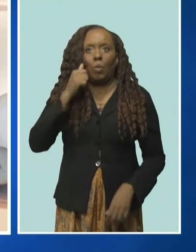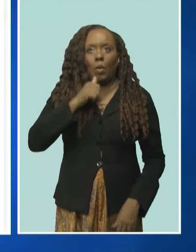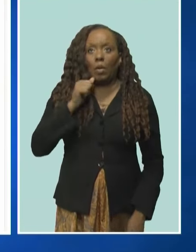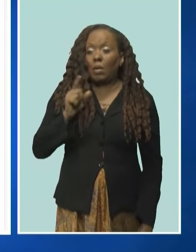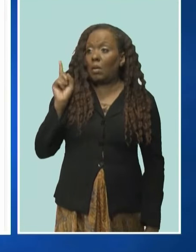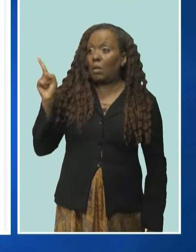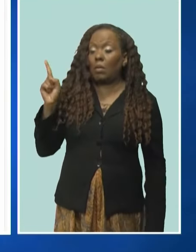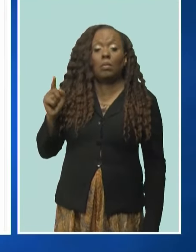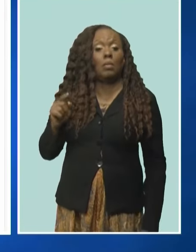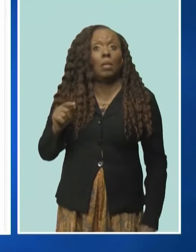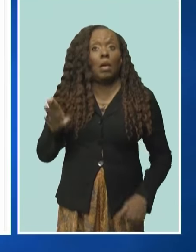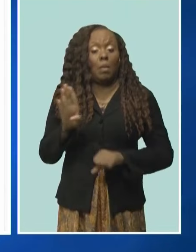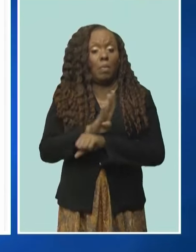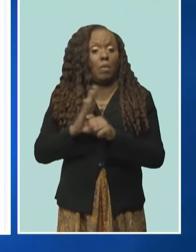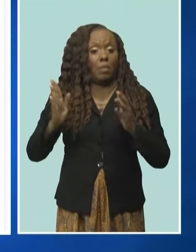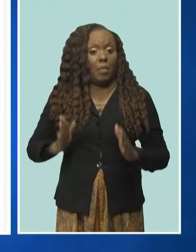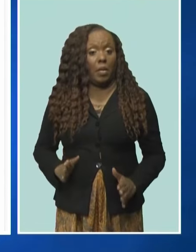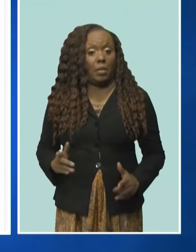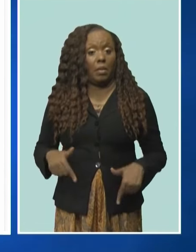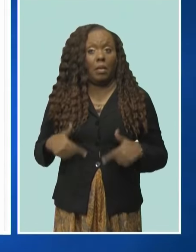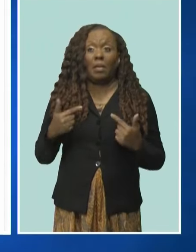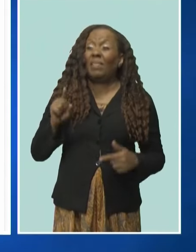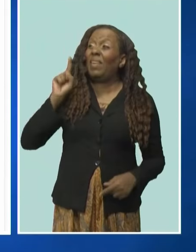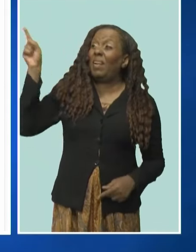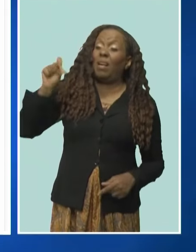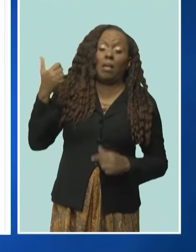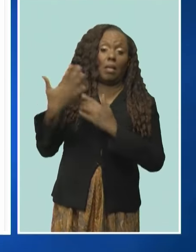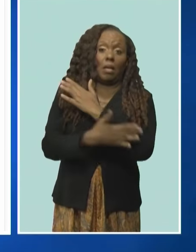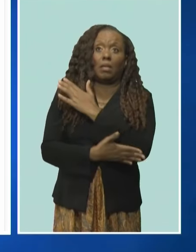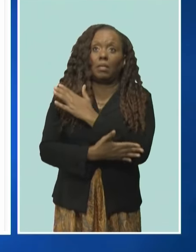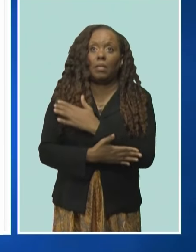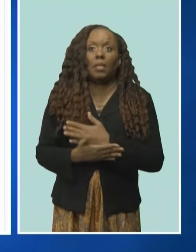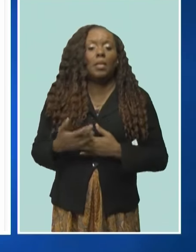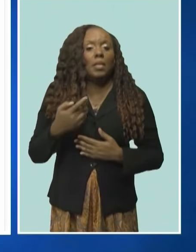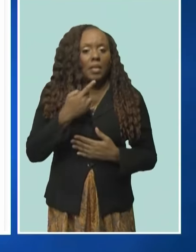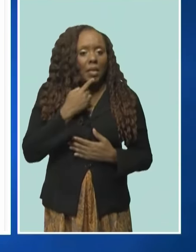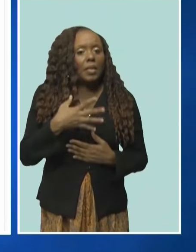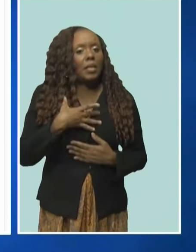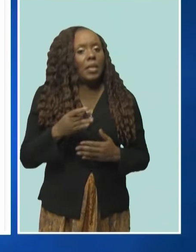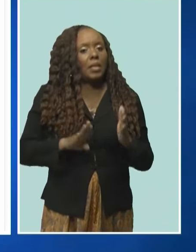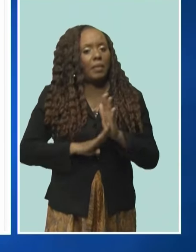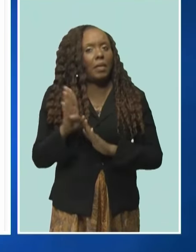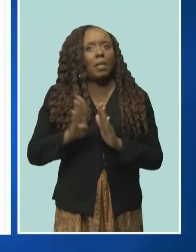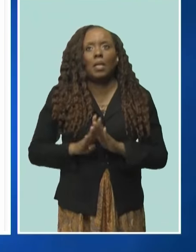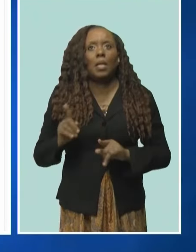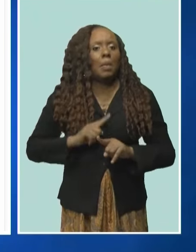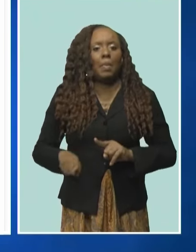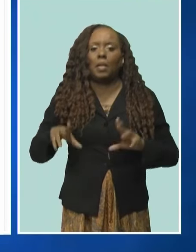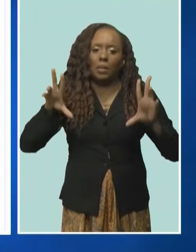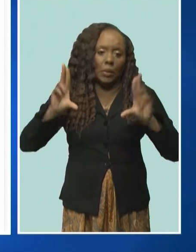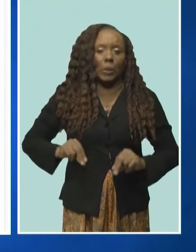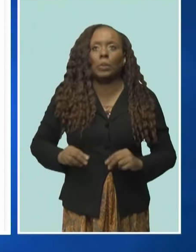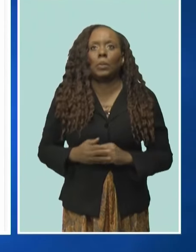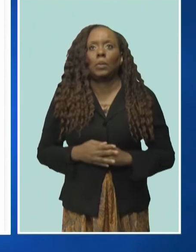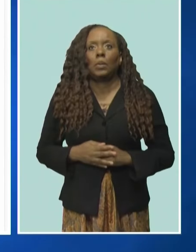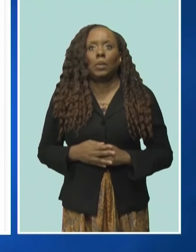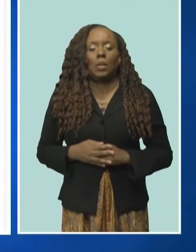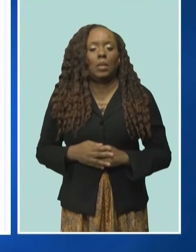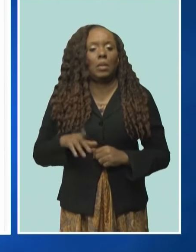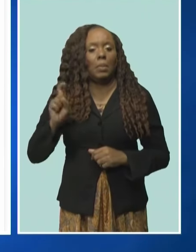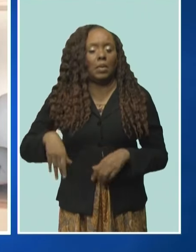started the online campaign. She says she's not against development, but is adamant it must be done